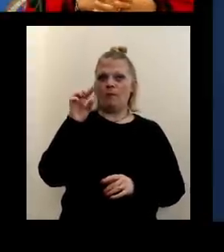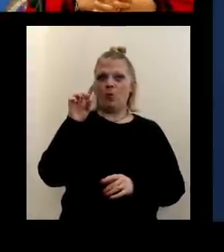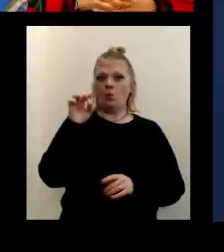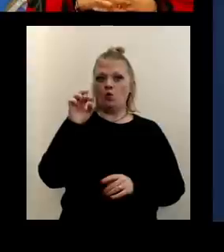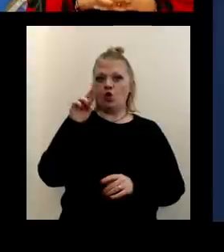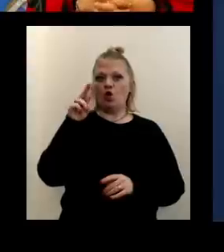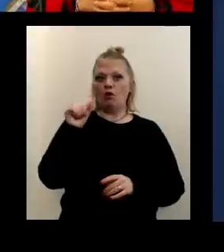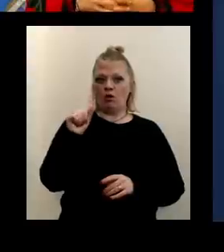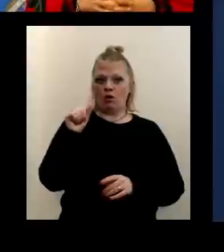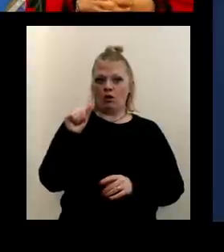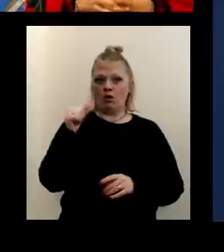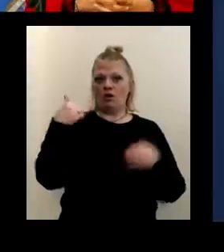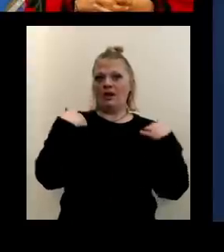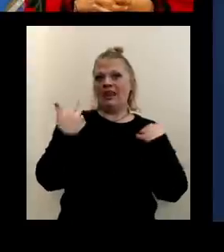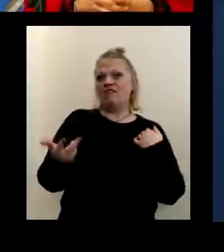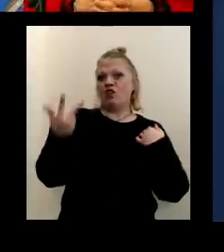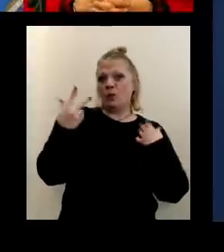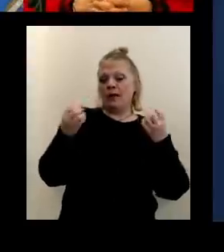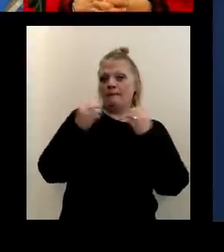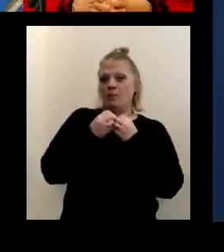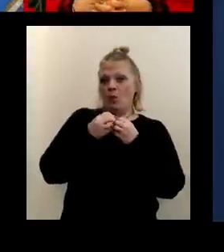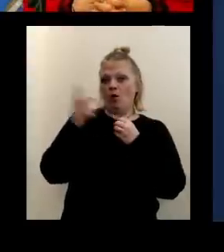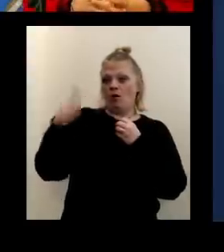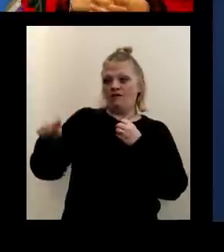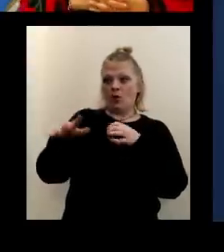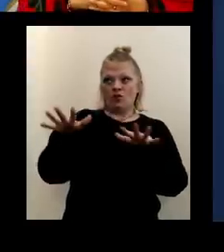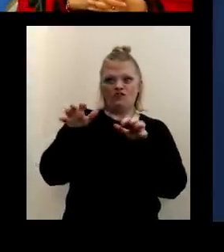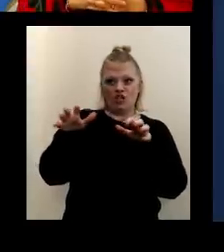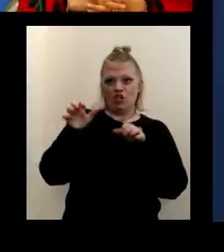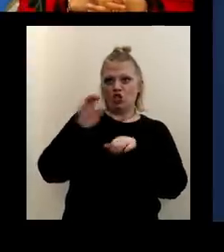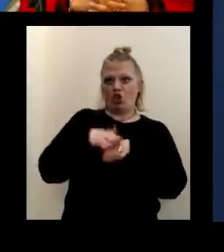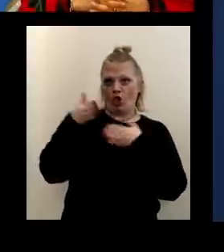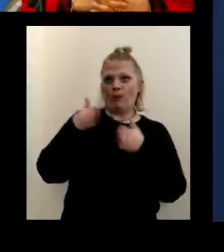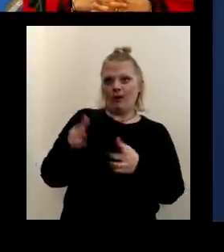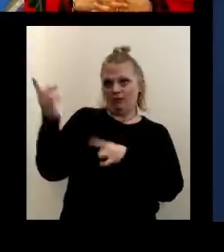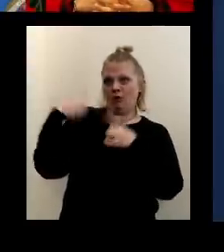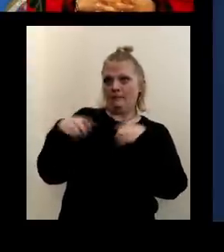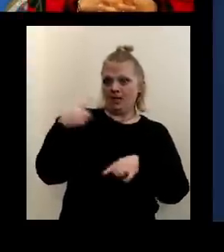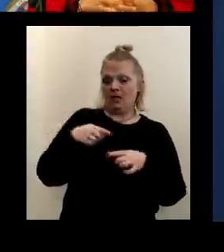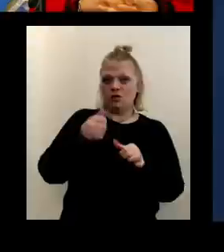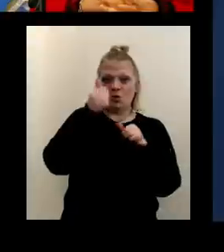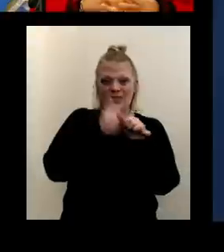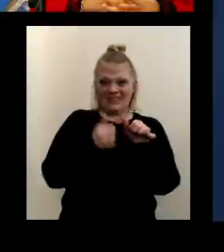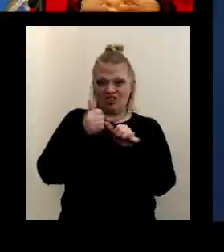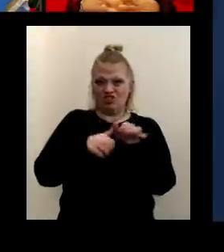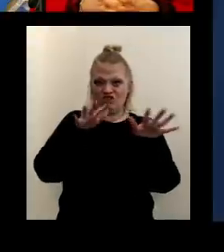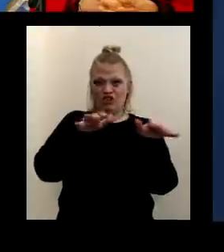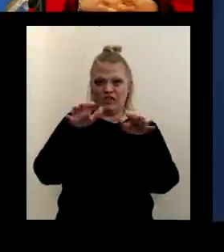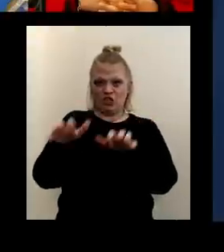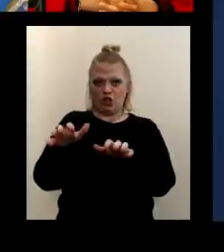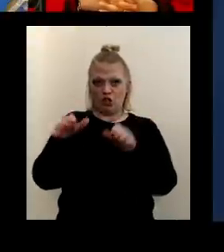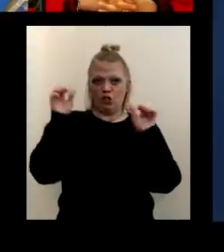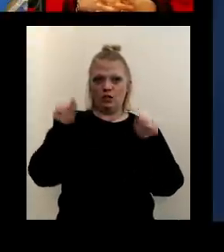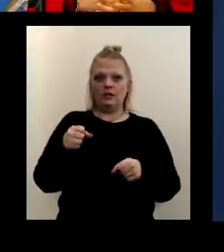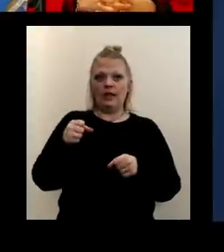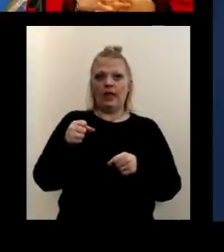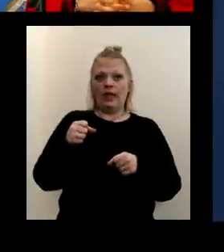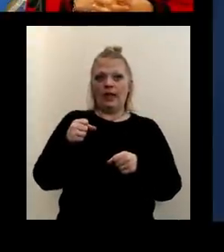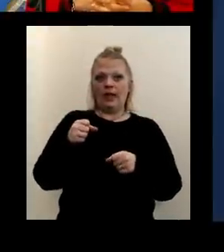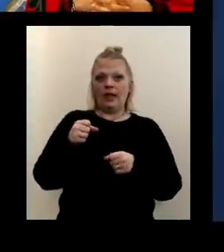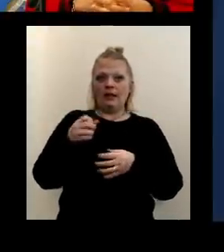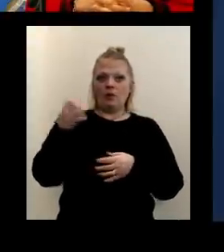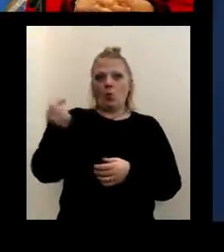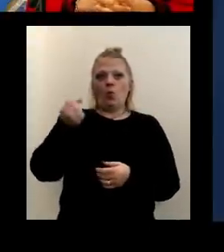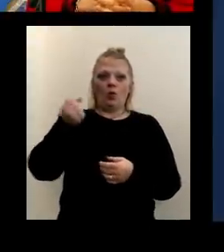And we have three more of those freezers on the way. So each of those freezers is capable of holding at least